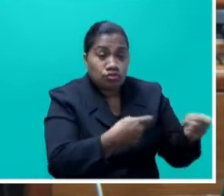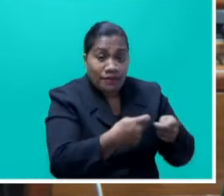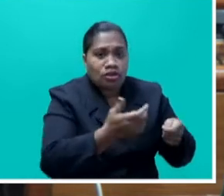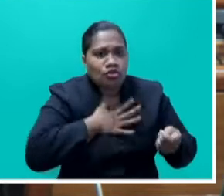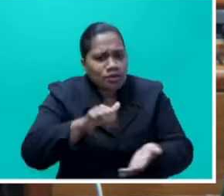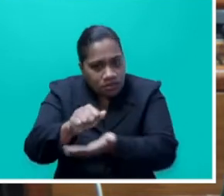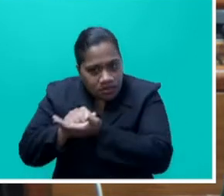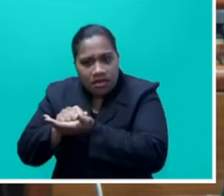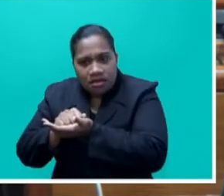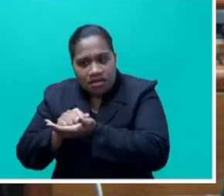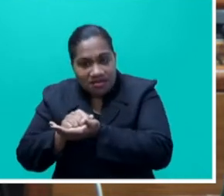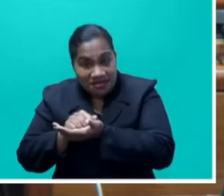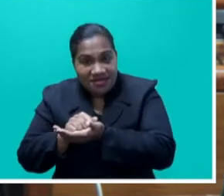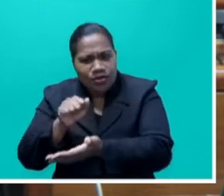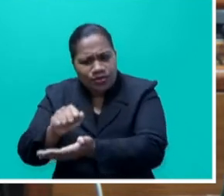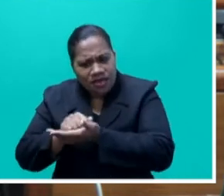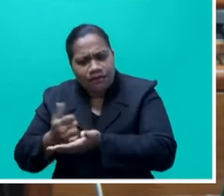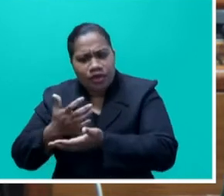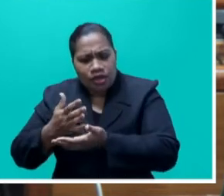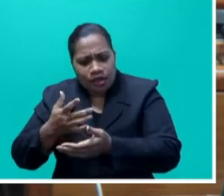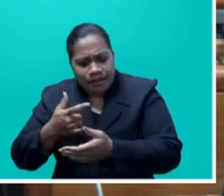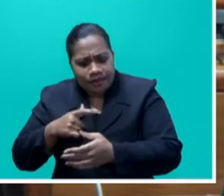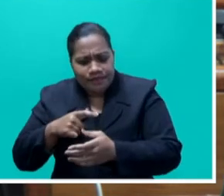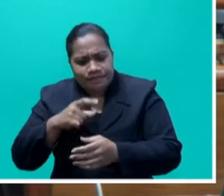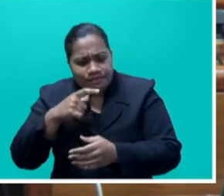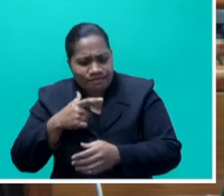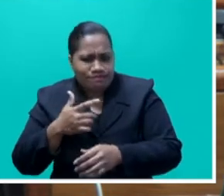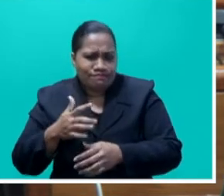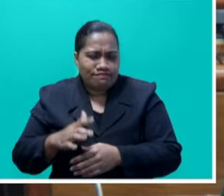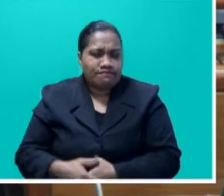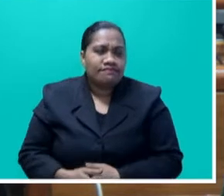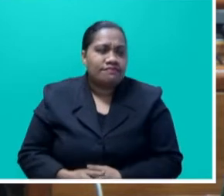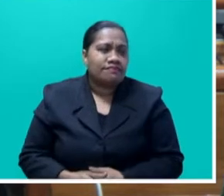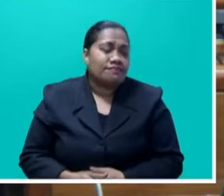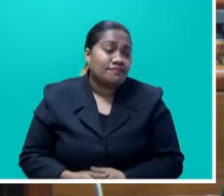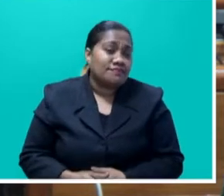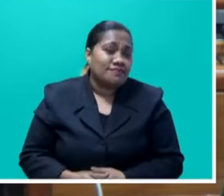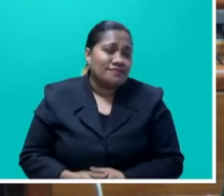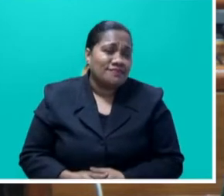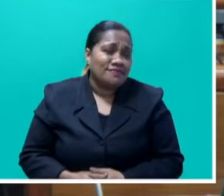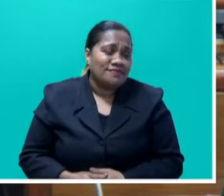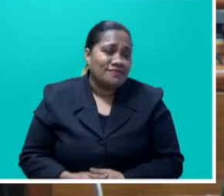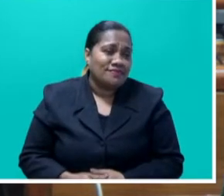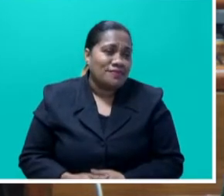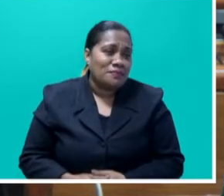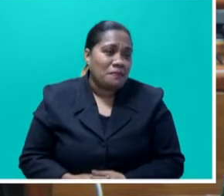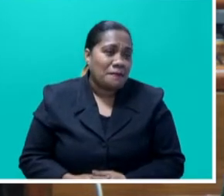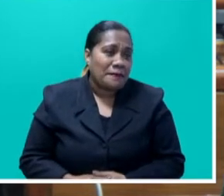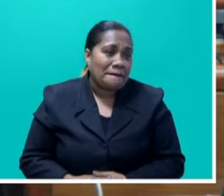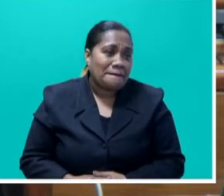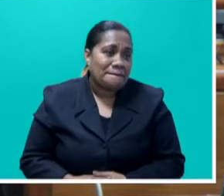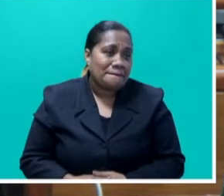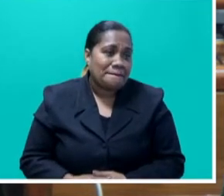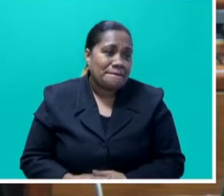you want to delay, delay the process of, you know, that